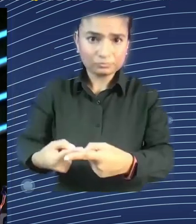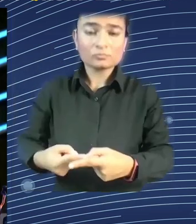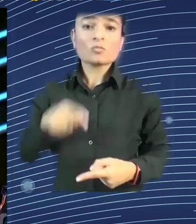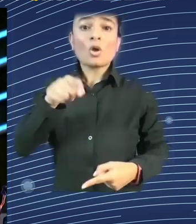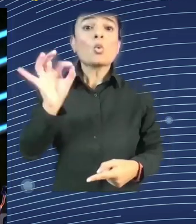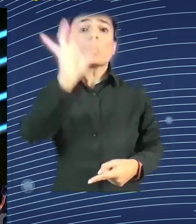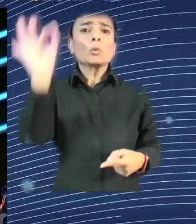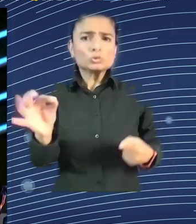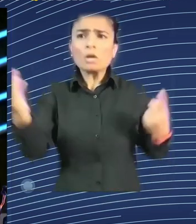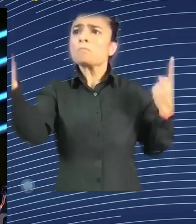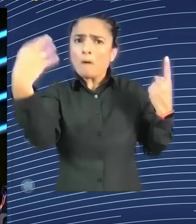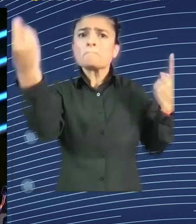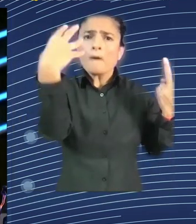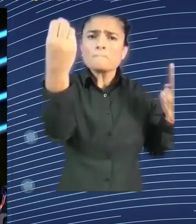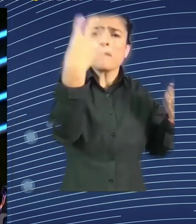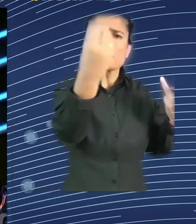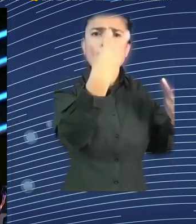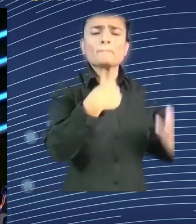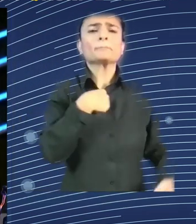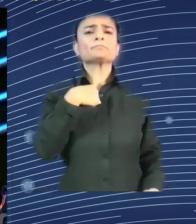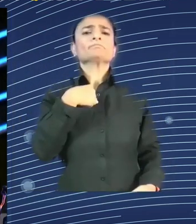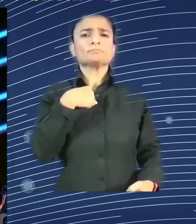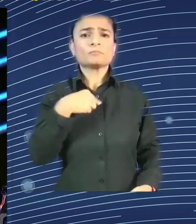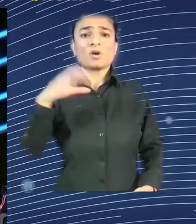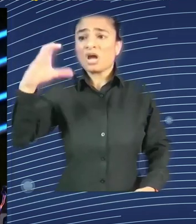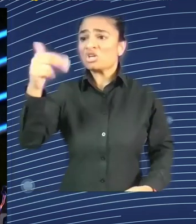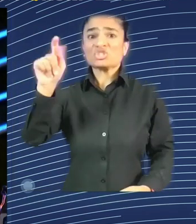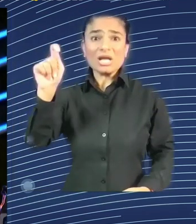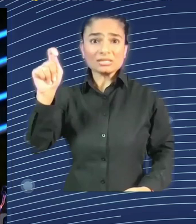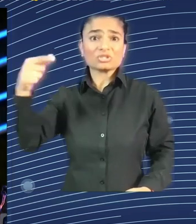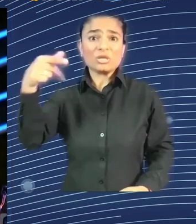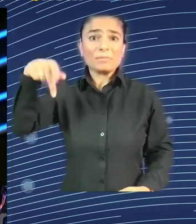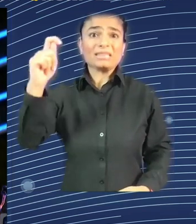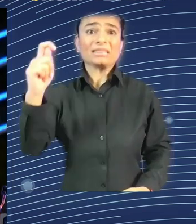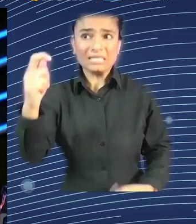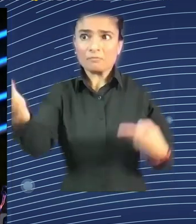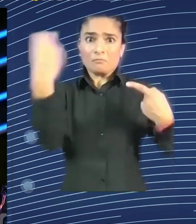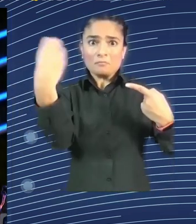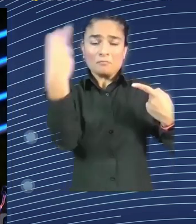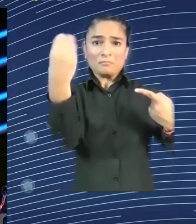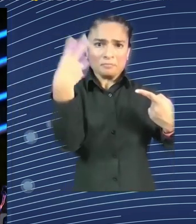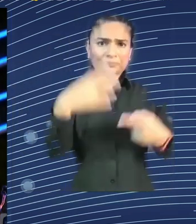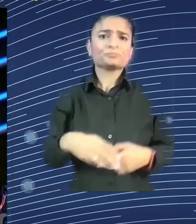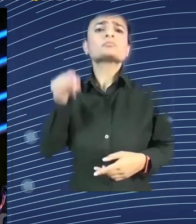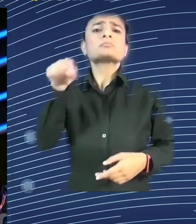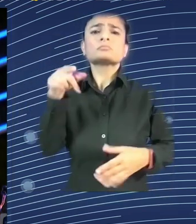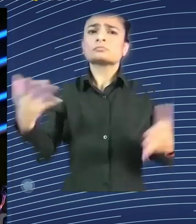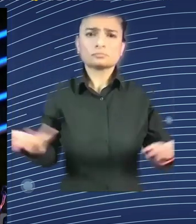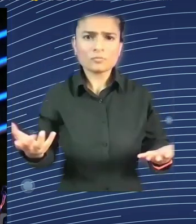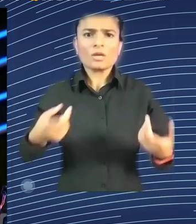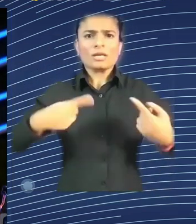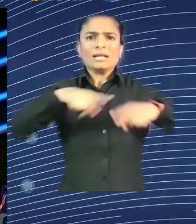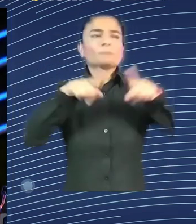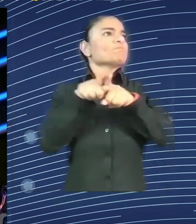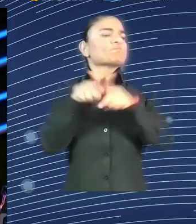totally understand that, you know, chat GPT, you know, if it produces recipes, the worst thing that can happen is that it